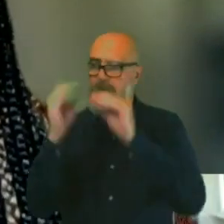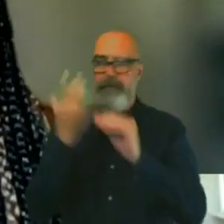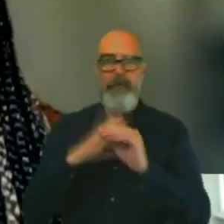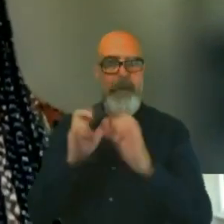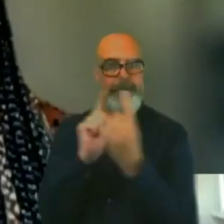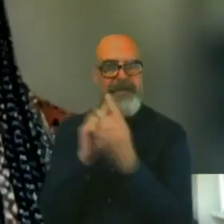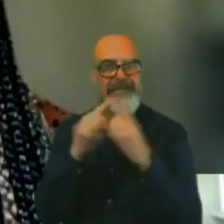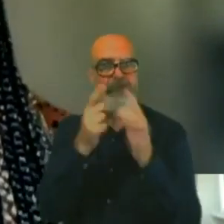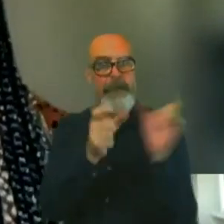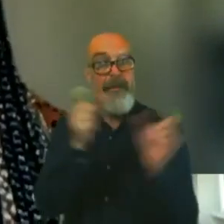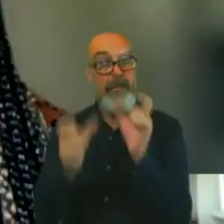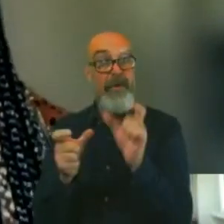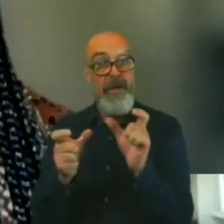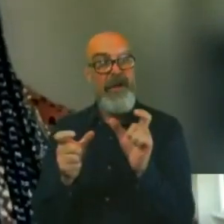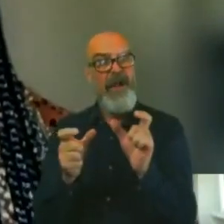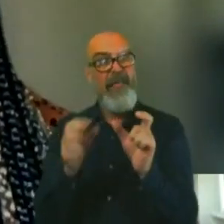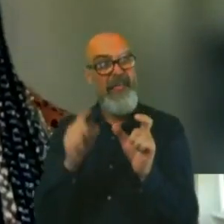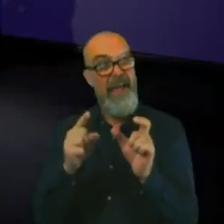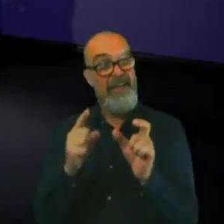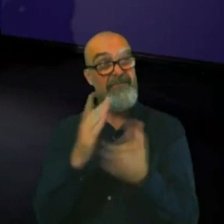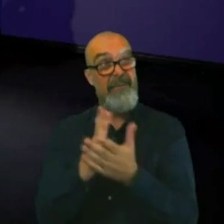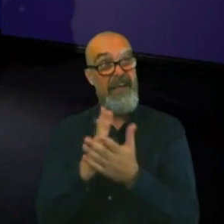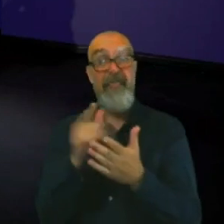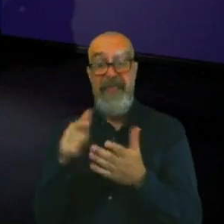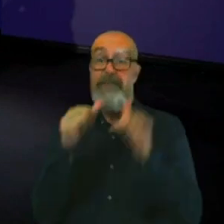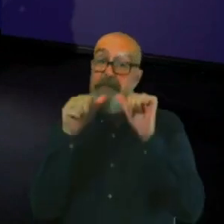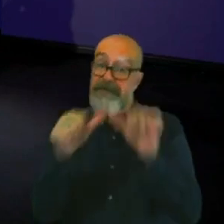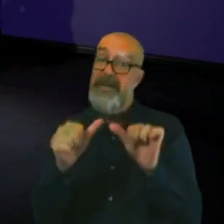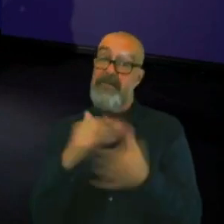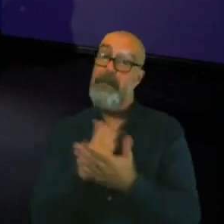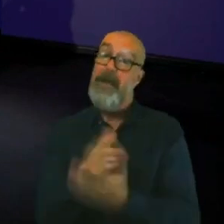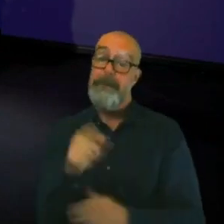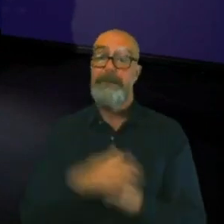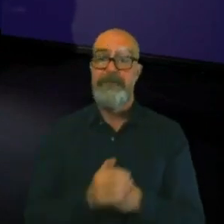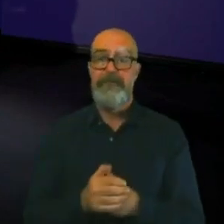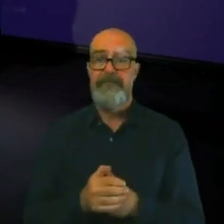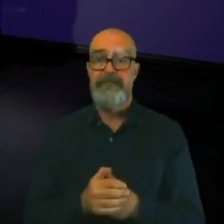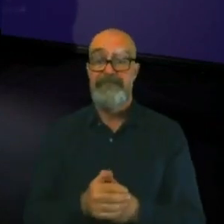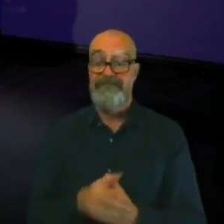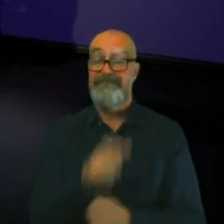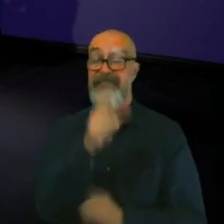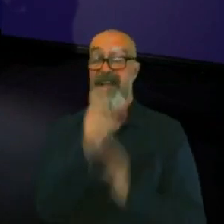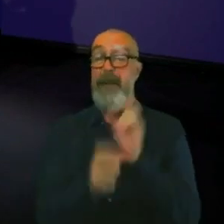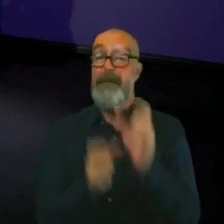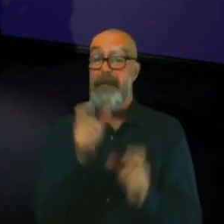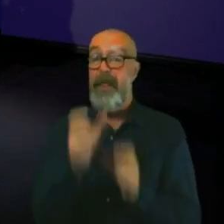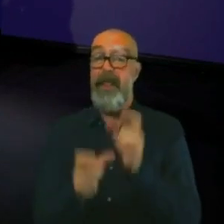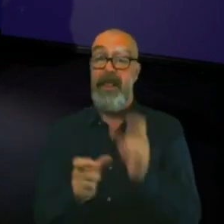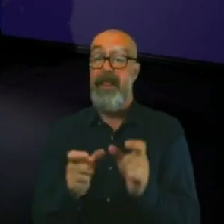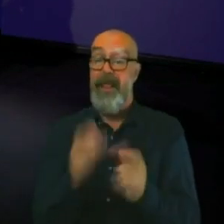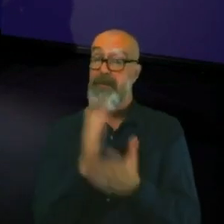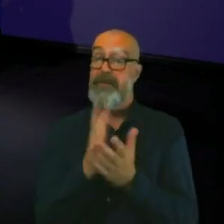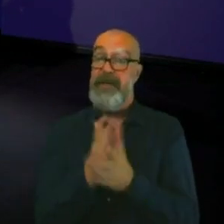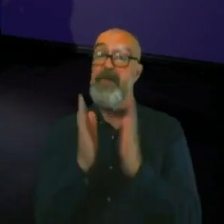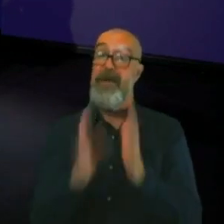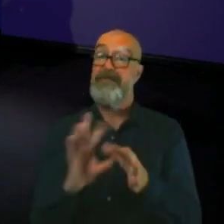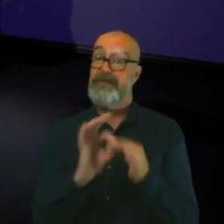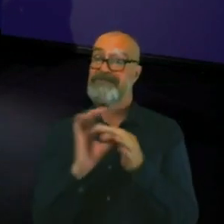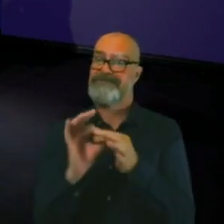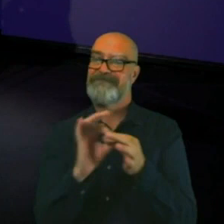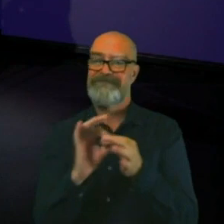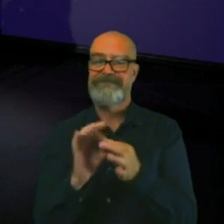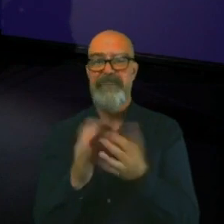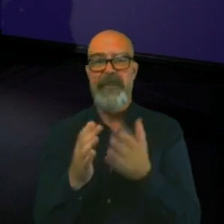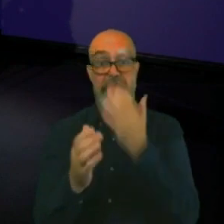probably my favourite part of my job. People, people, people. At the end of the day, you've got to rub along. And even sometimes,